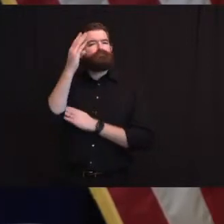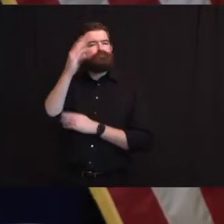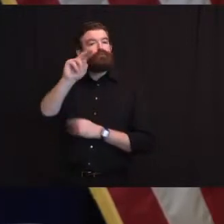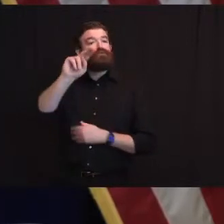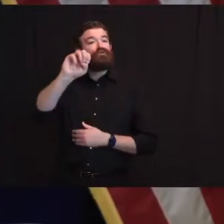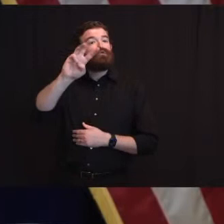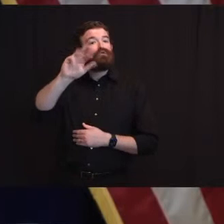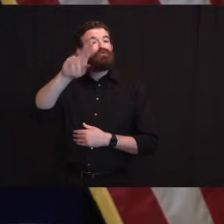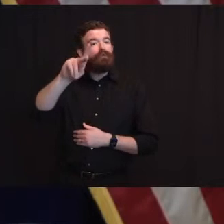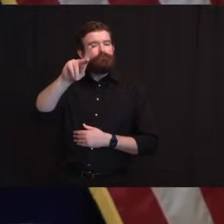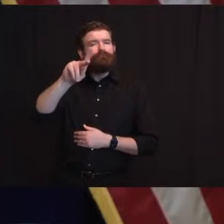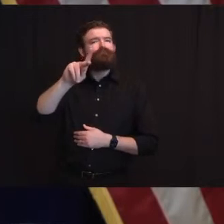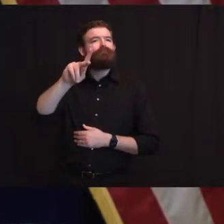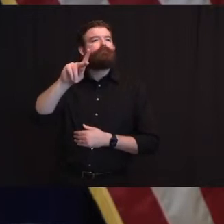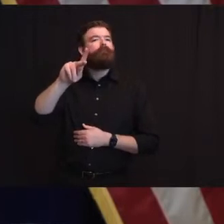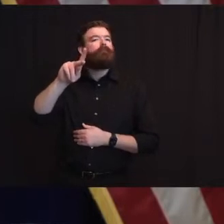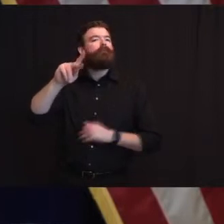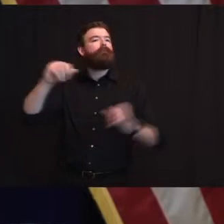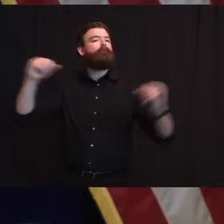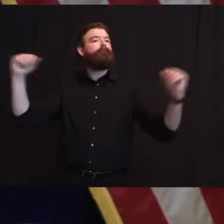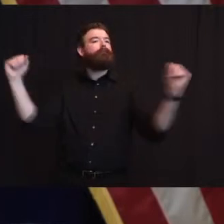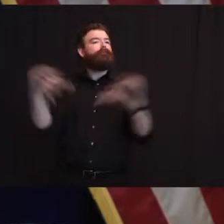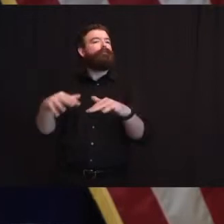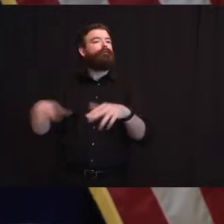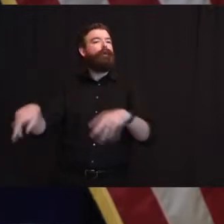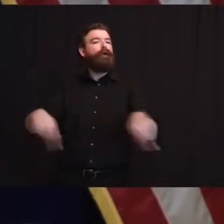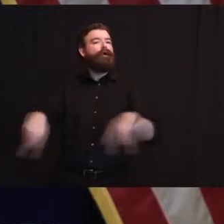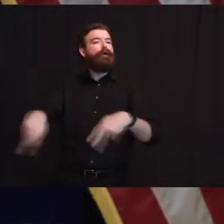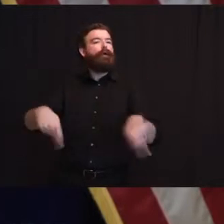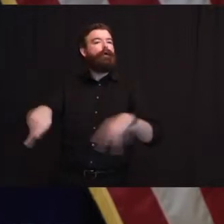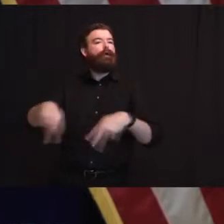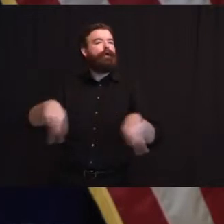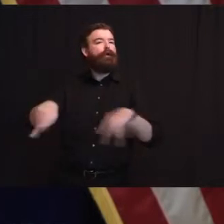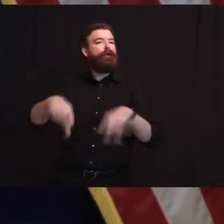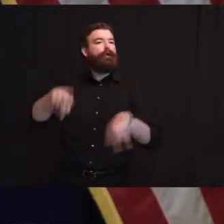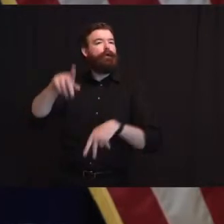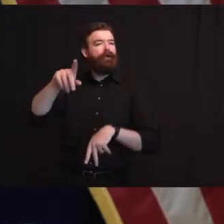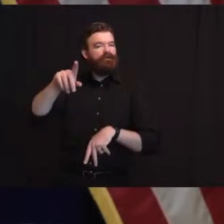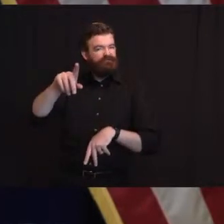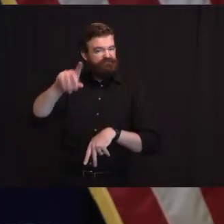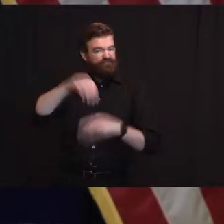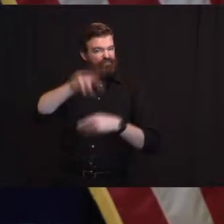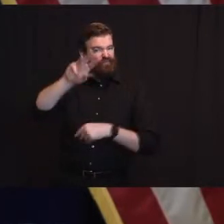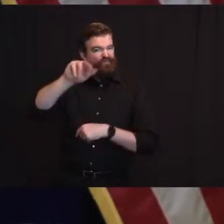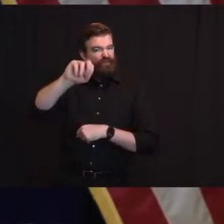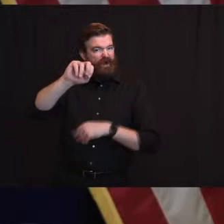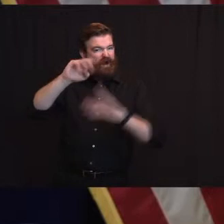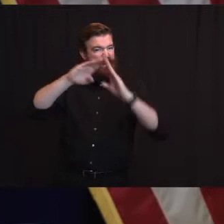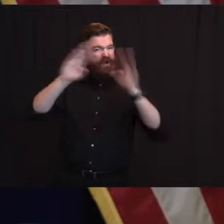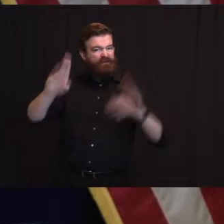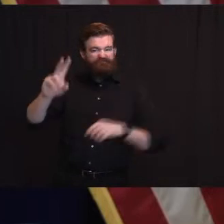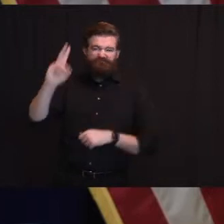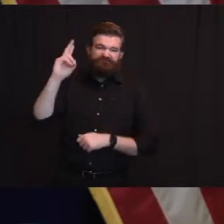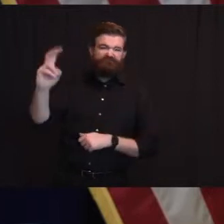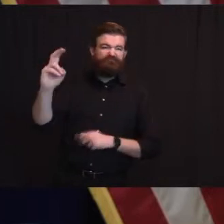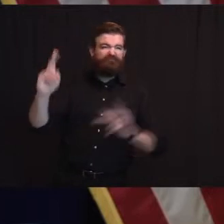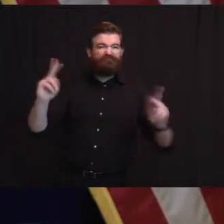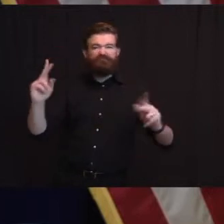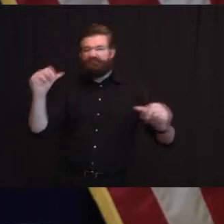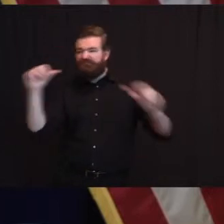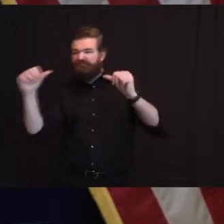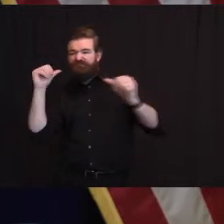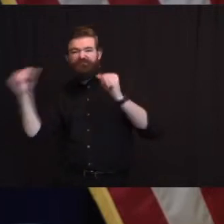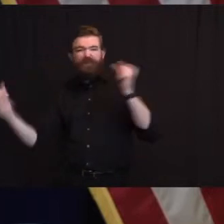warehouse party more than 200 people eating, drinking alcohol, or participating in illegal gambling. Two